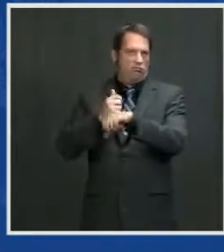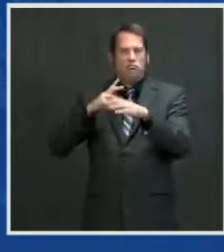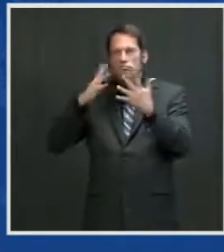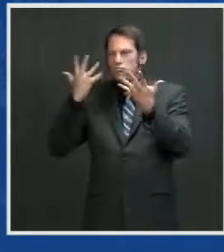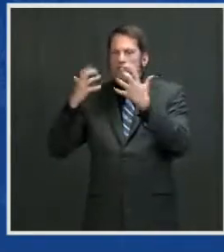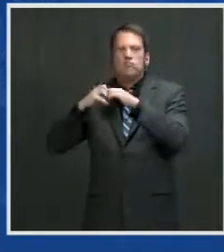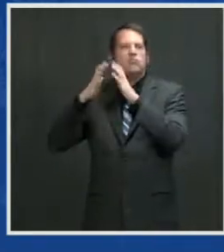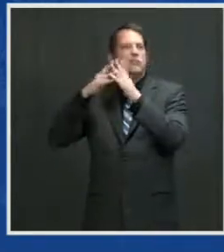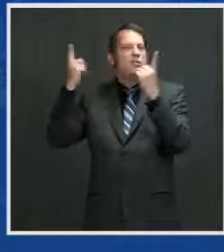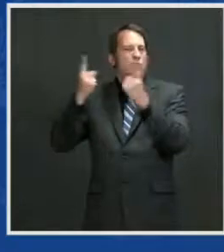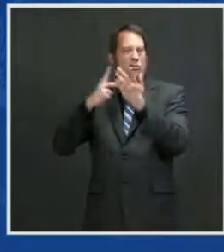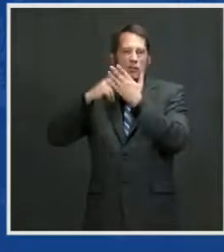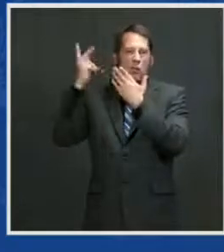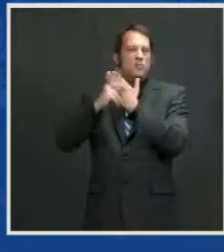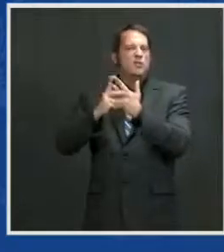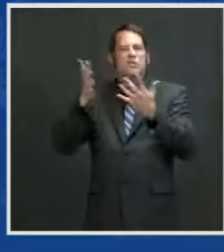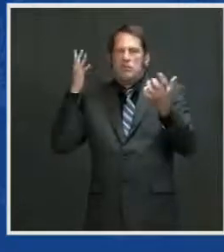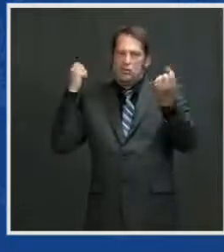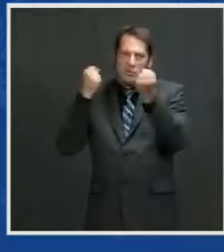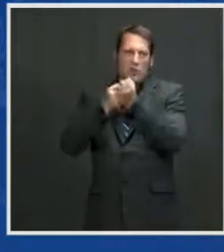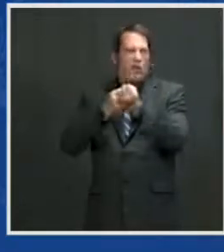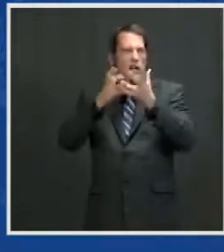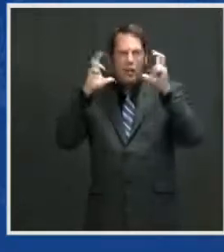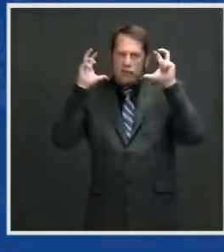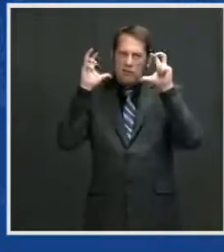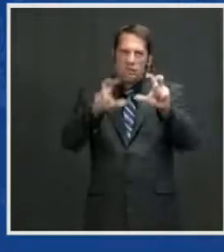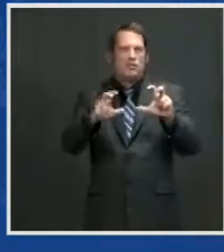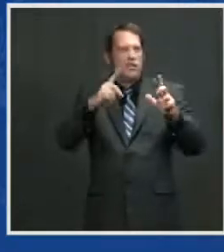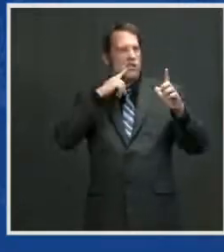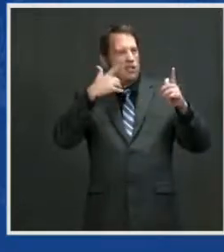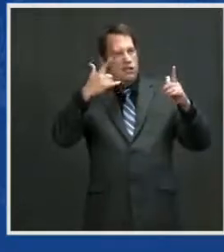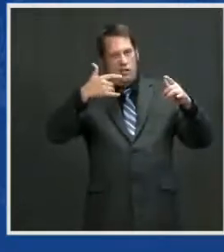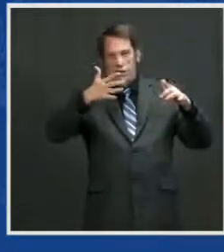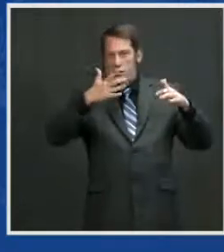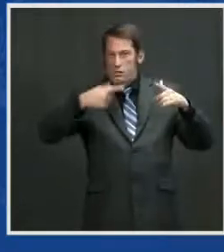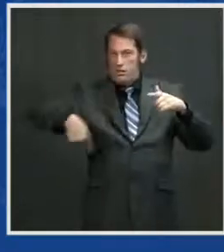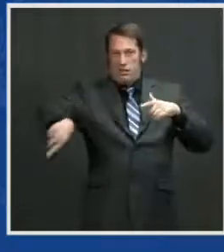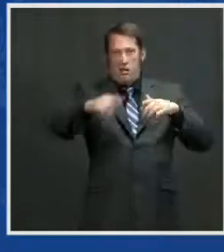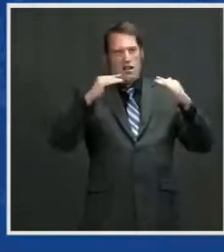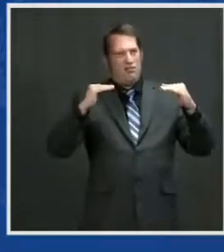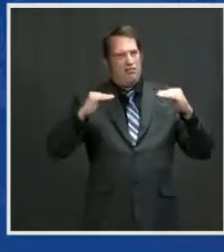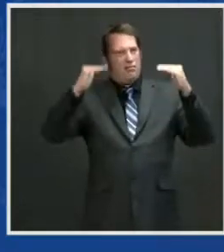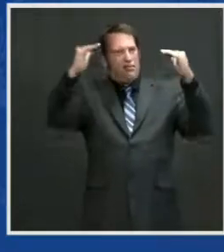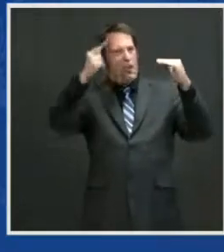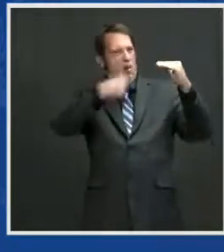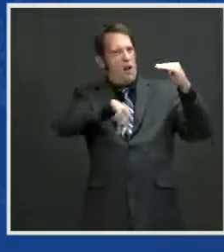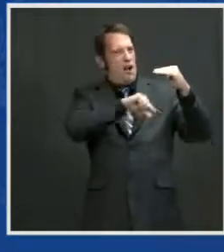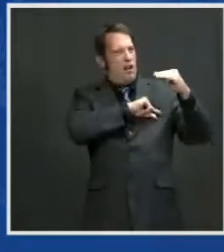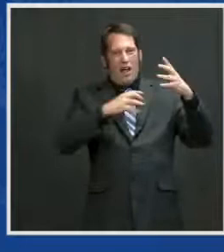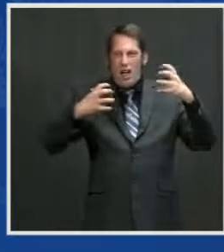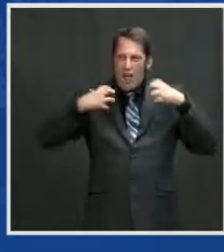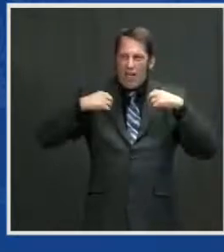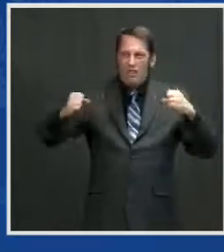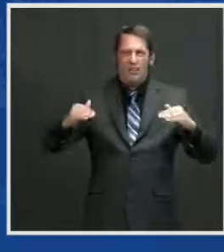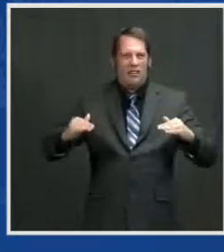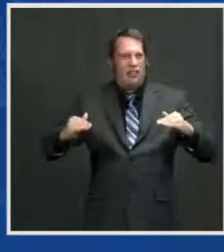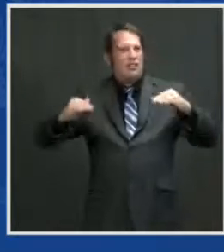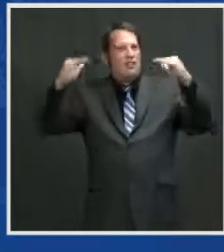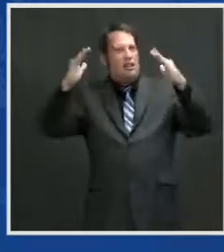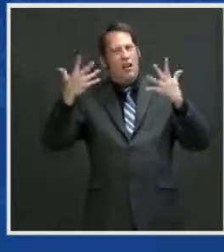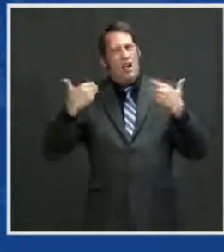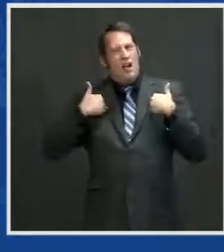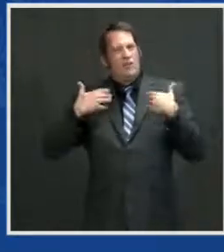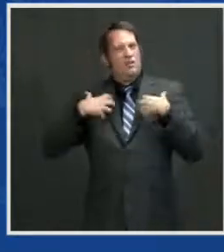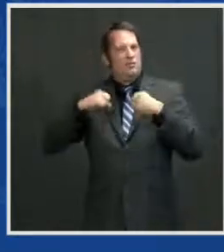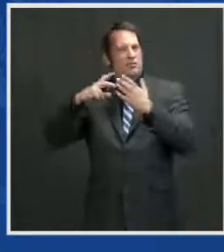-quality, high-standard, physical, digital, and health infrastructures. We have to make sure that new